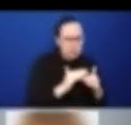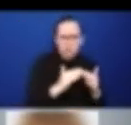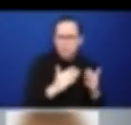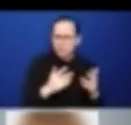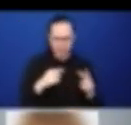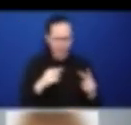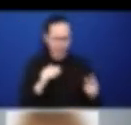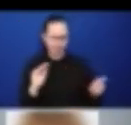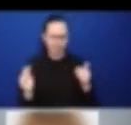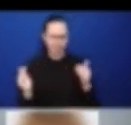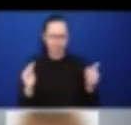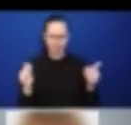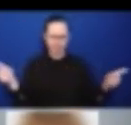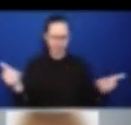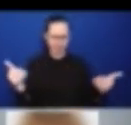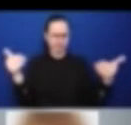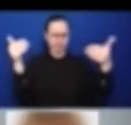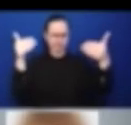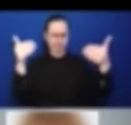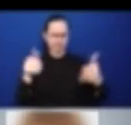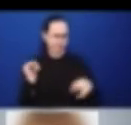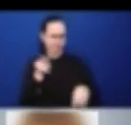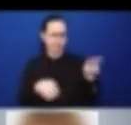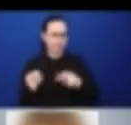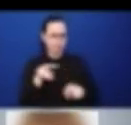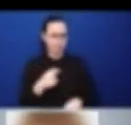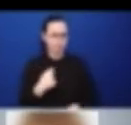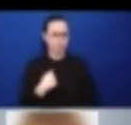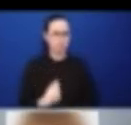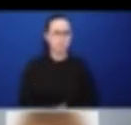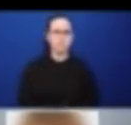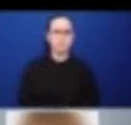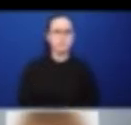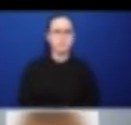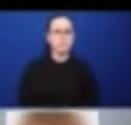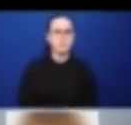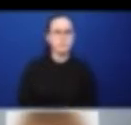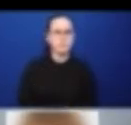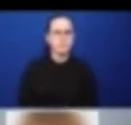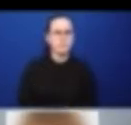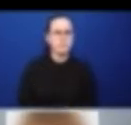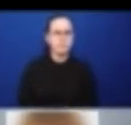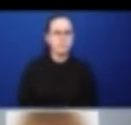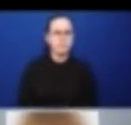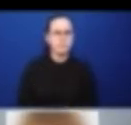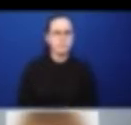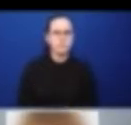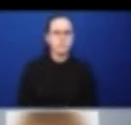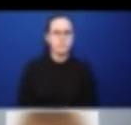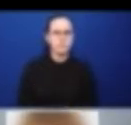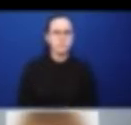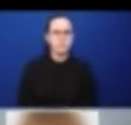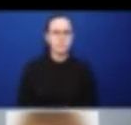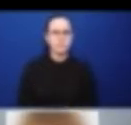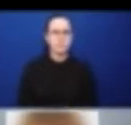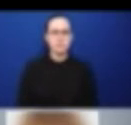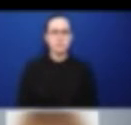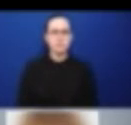the outbreak itself. So, if we look at here, again, this is